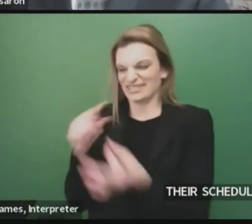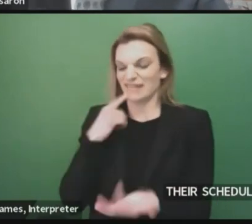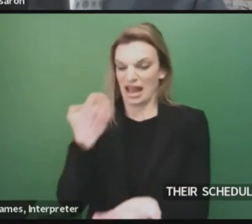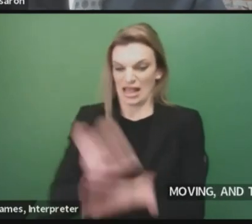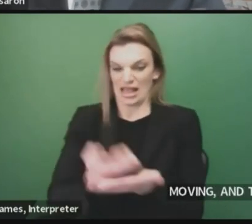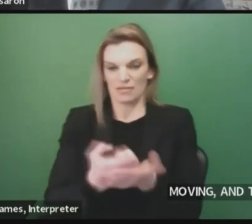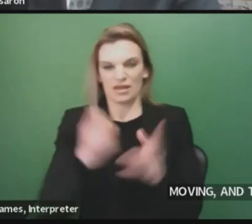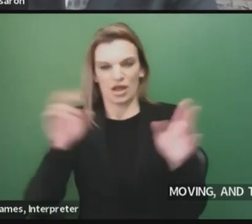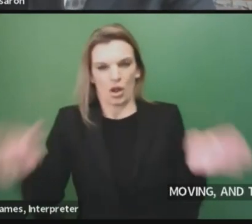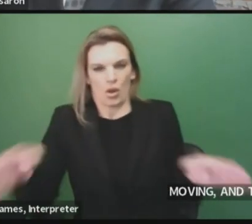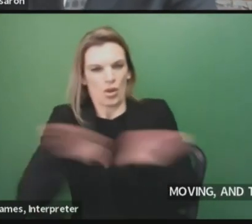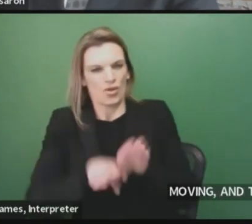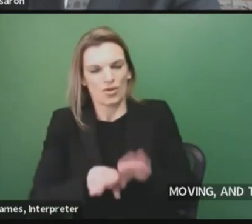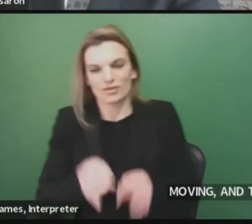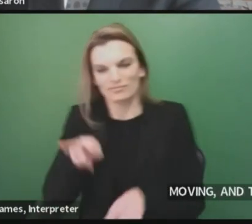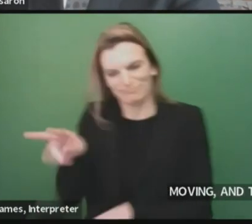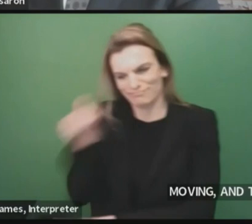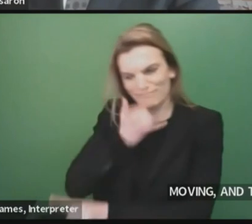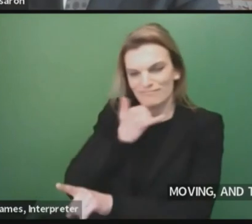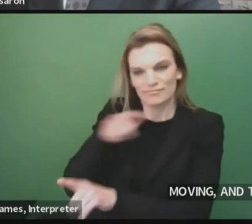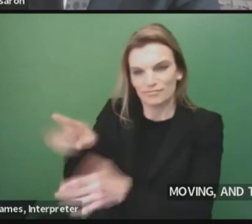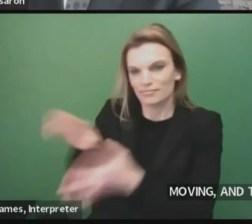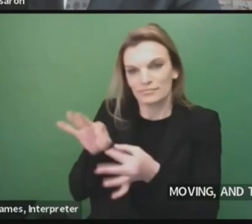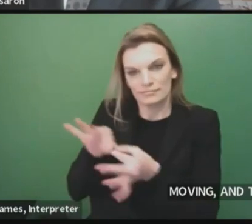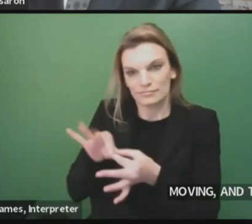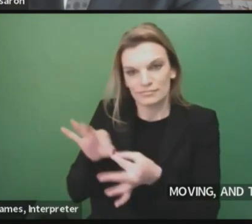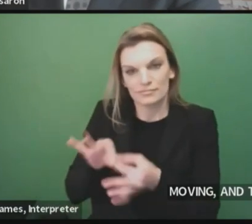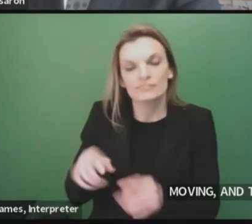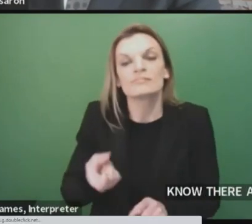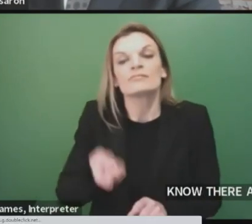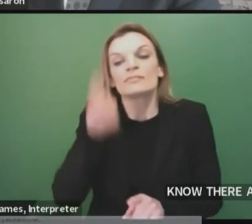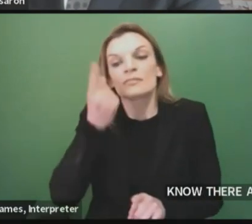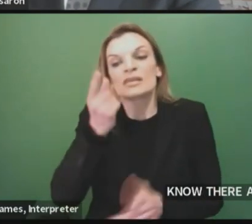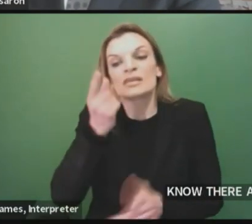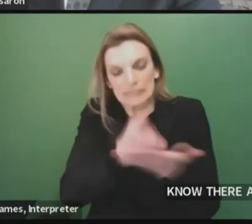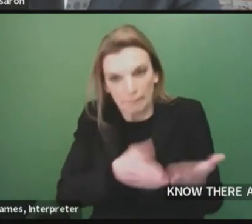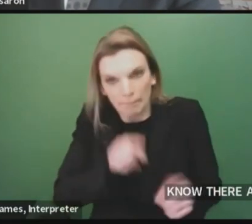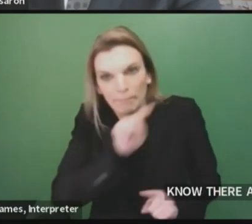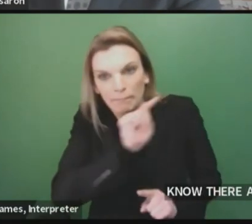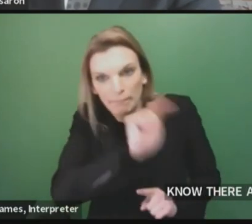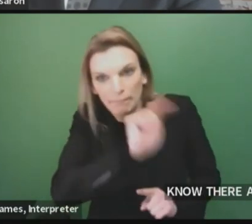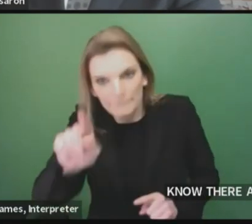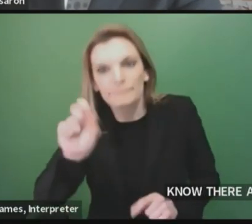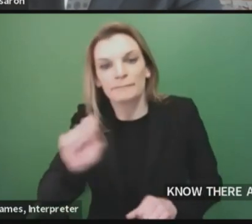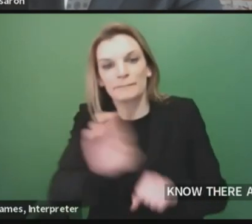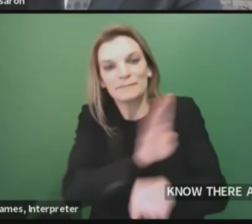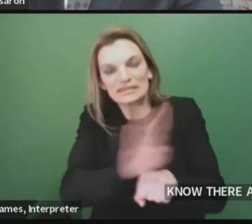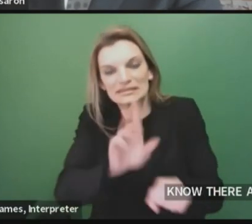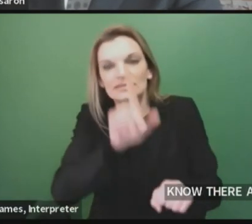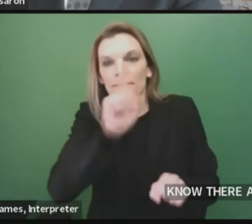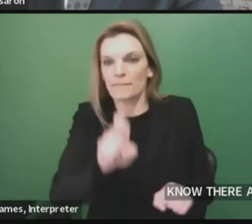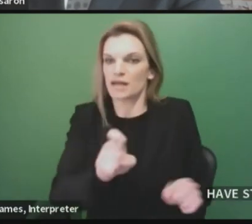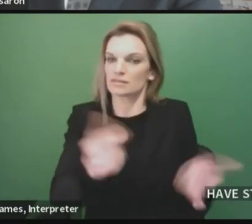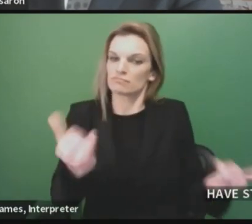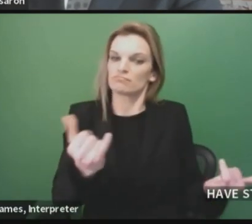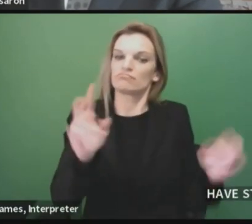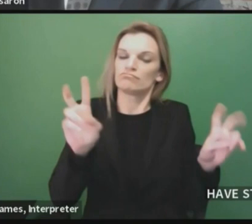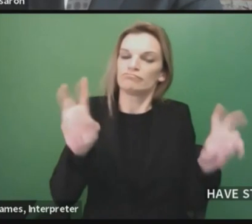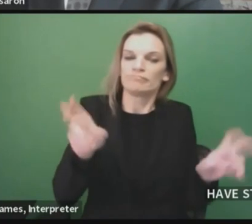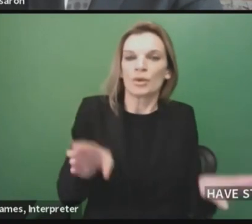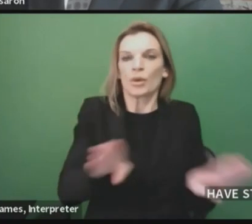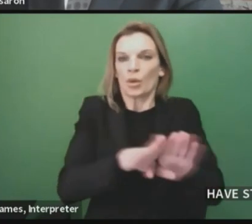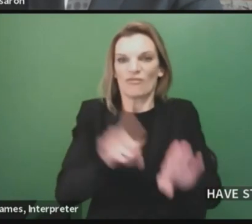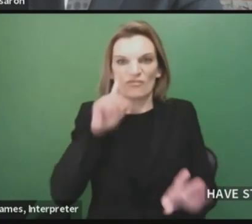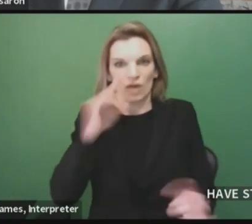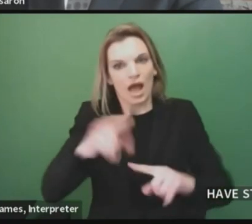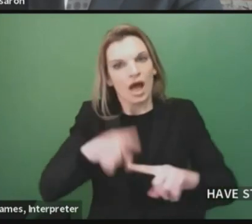economy that have struggled because of the nature of how this virus spreads. But there are a number of businesses, whether you're talking